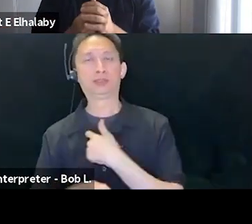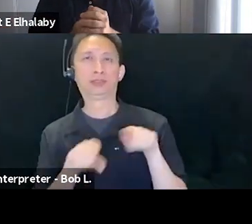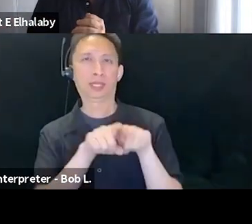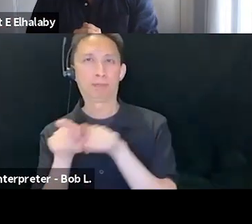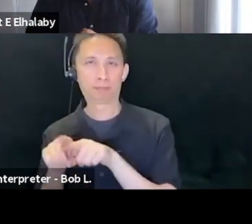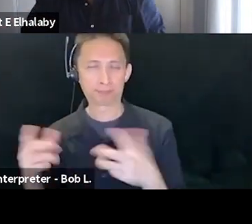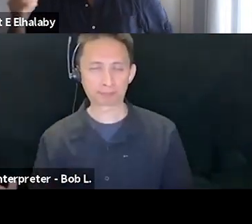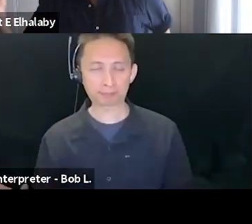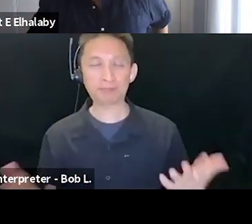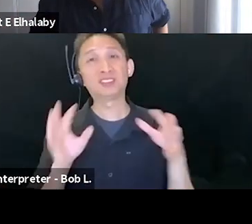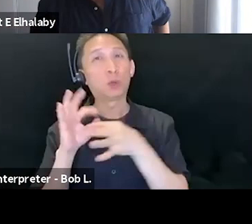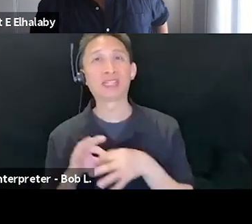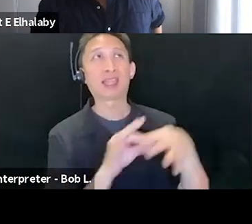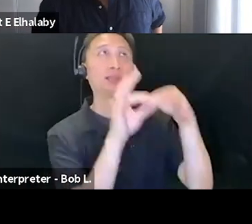system,